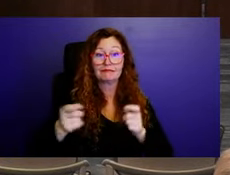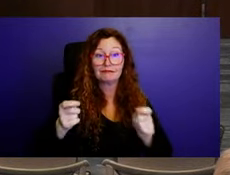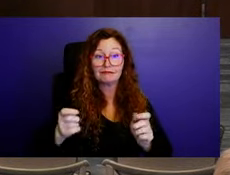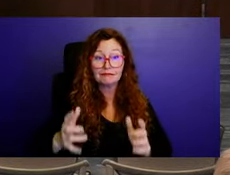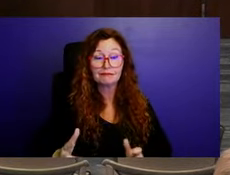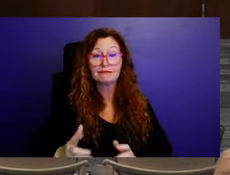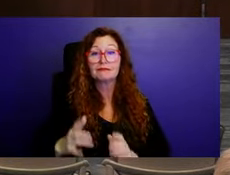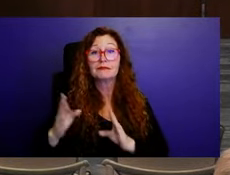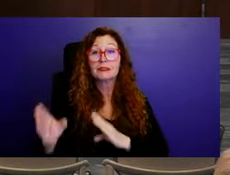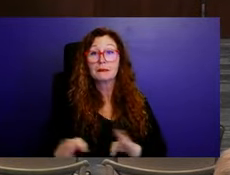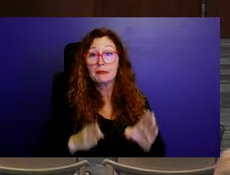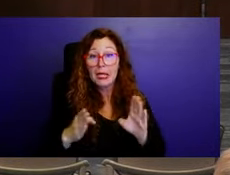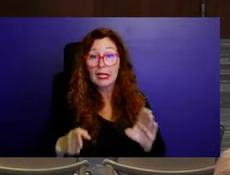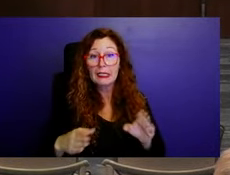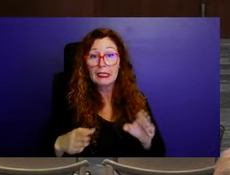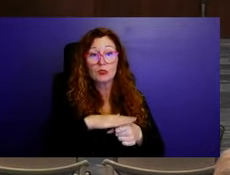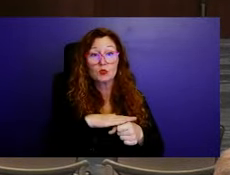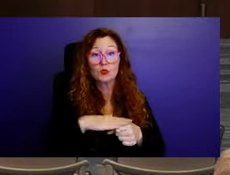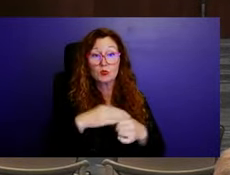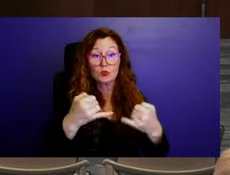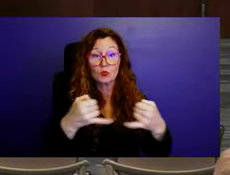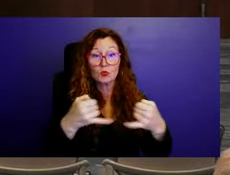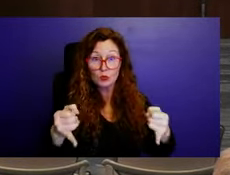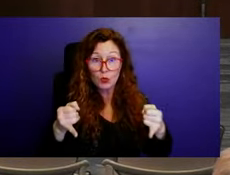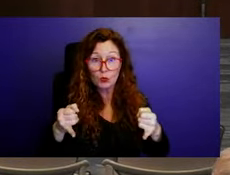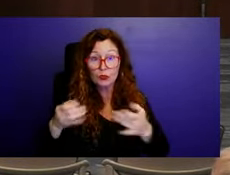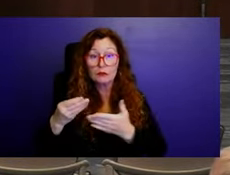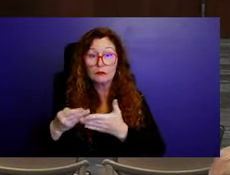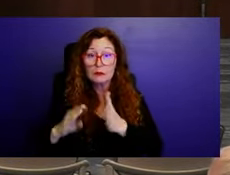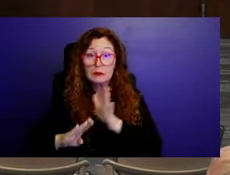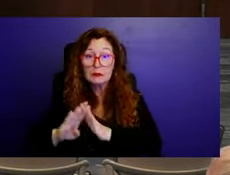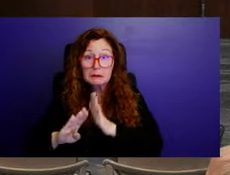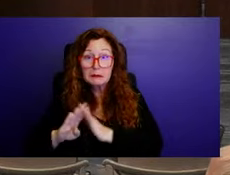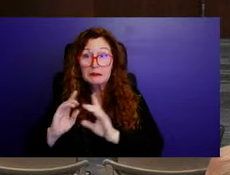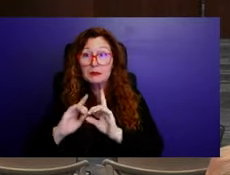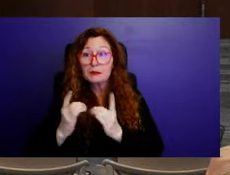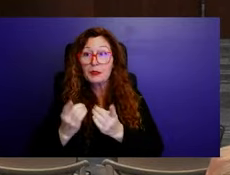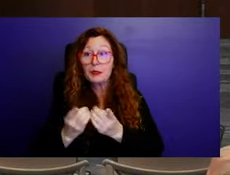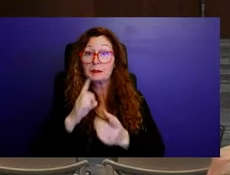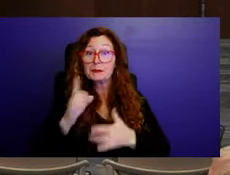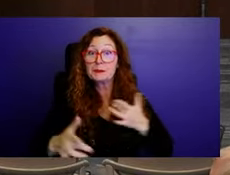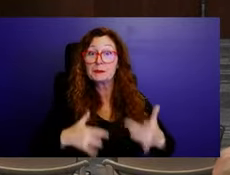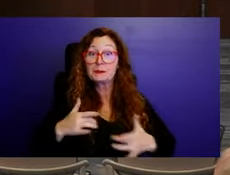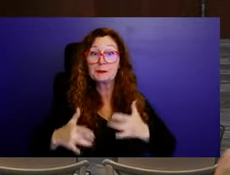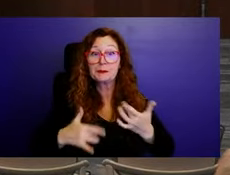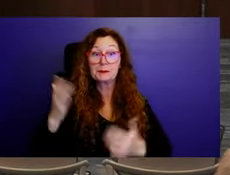department. I'm looking forward to this presentation. Um,